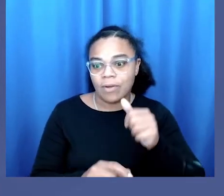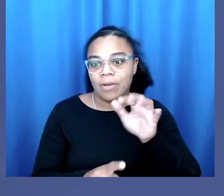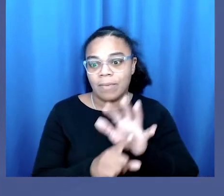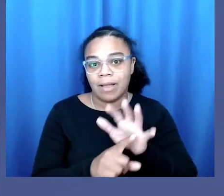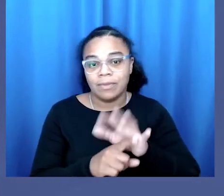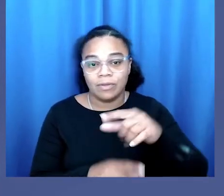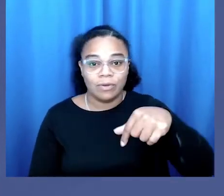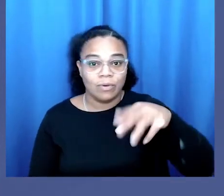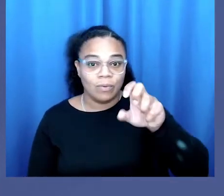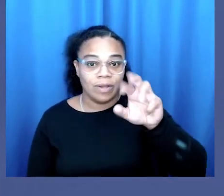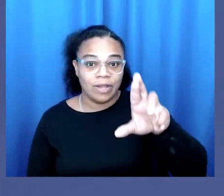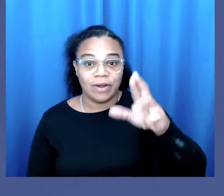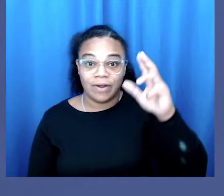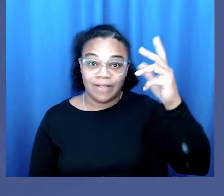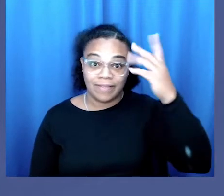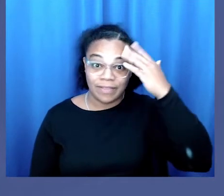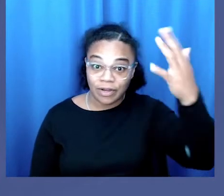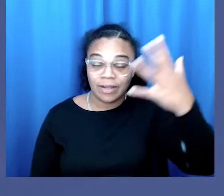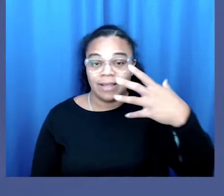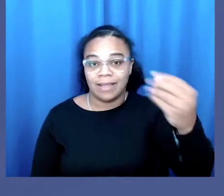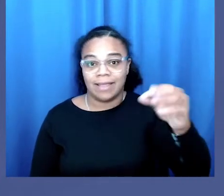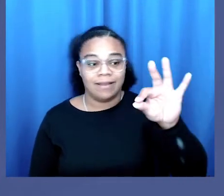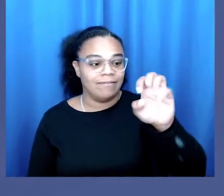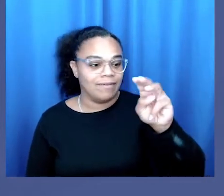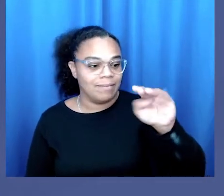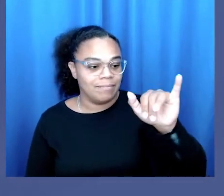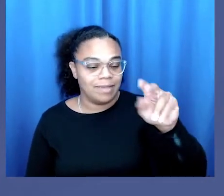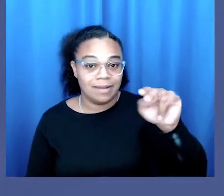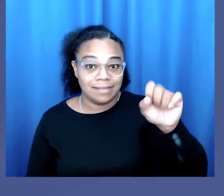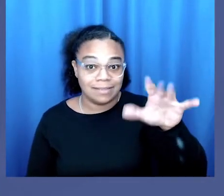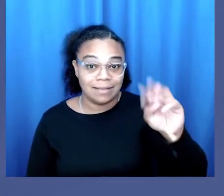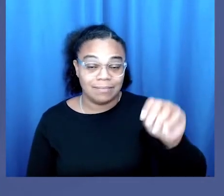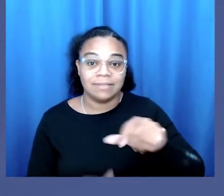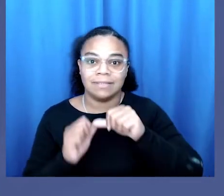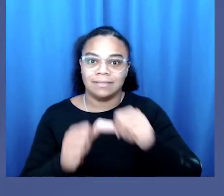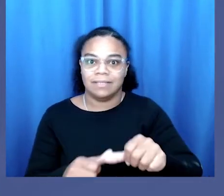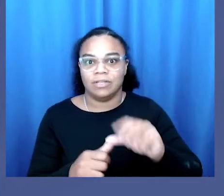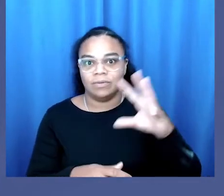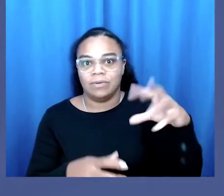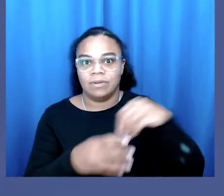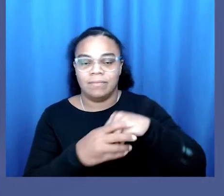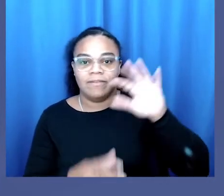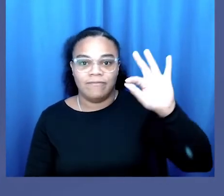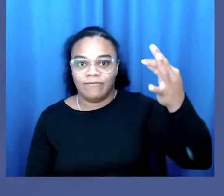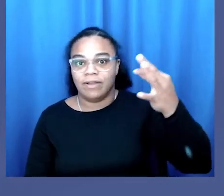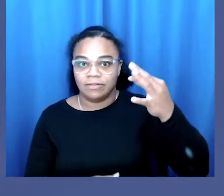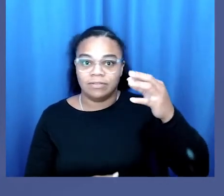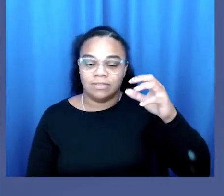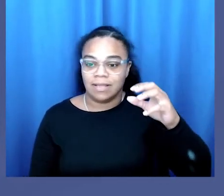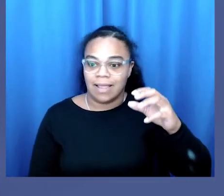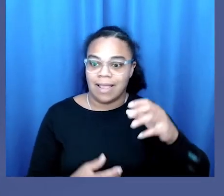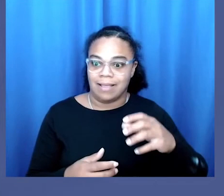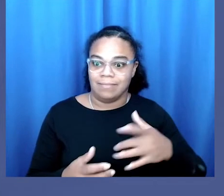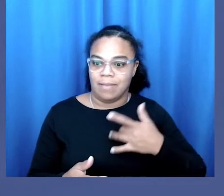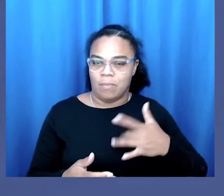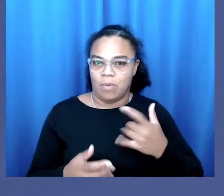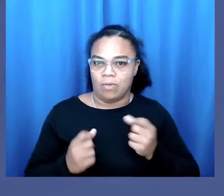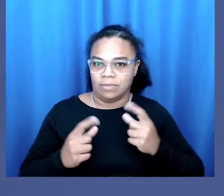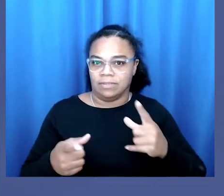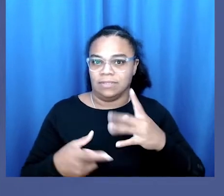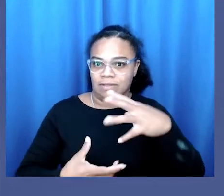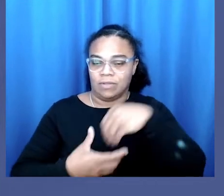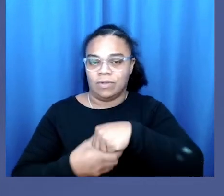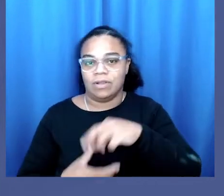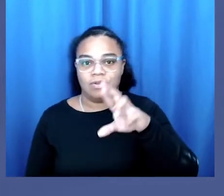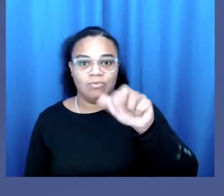popular queer theory and feminism queered has attempted to follow and apply French post-structuralist impulses tacitly ignoring